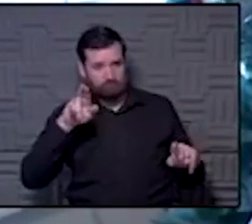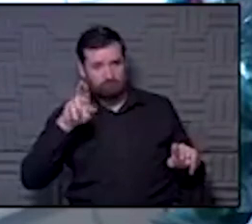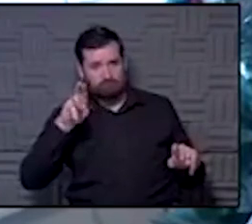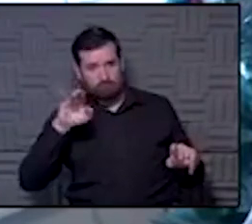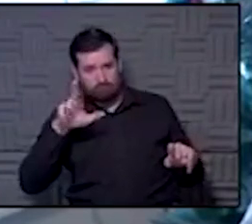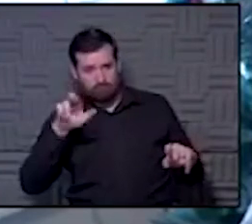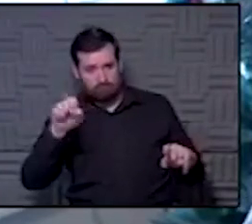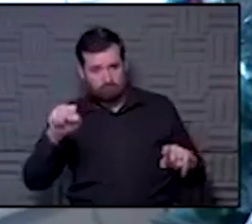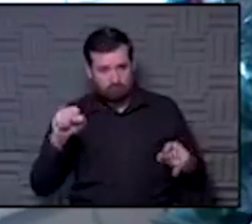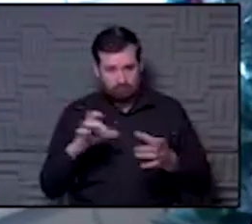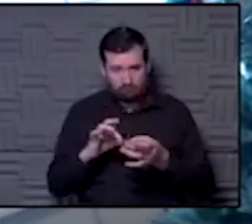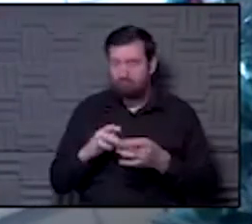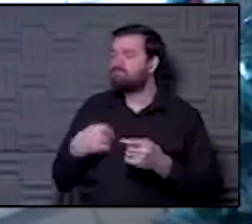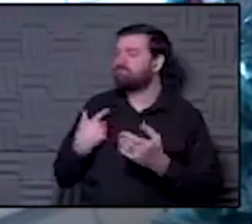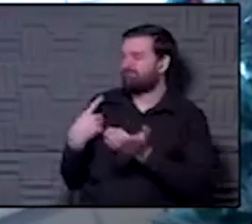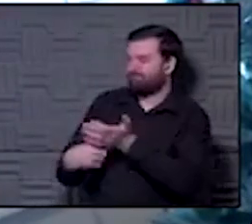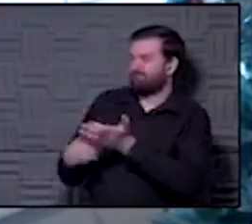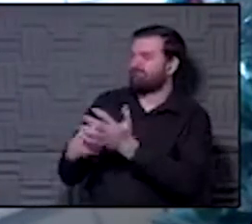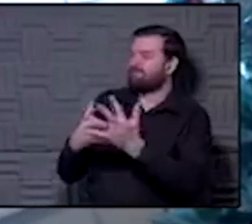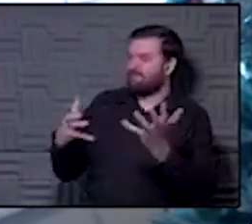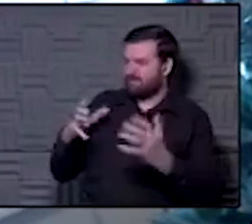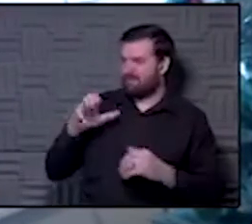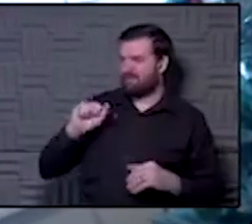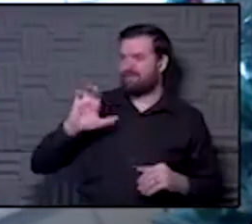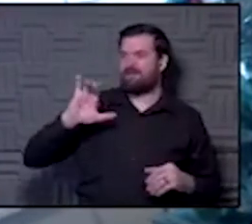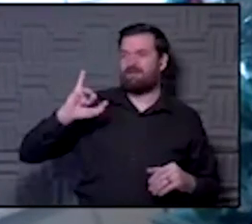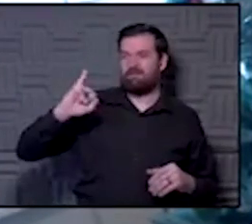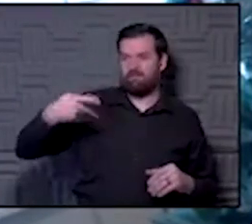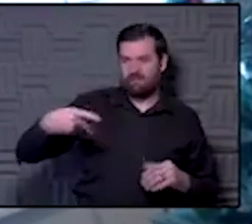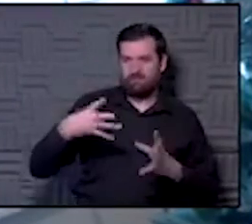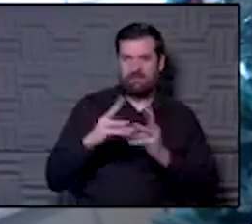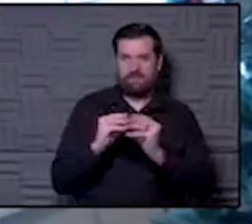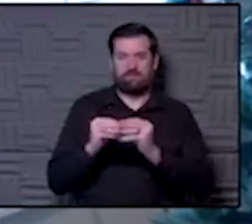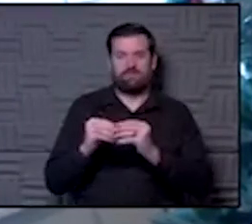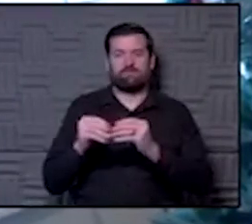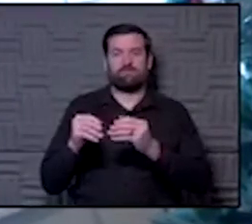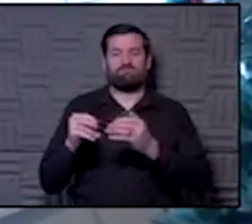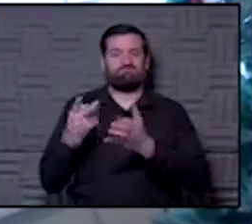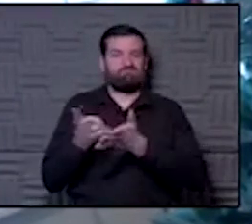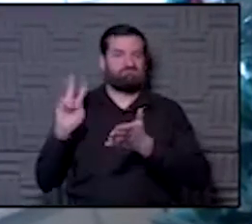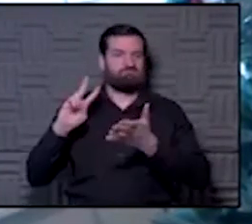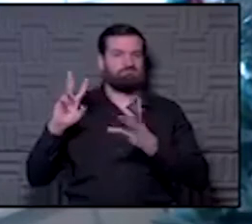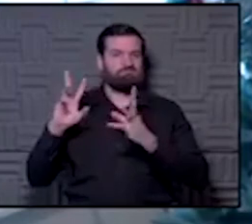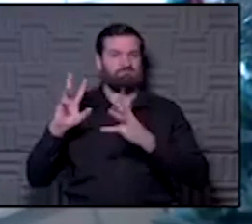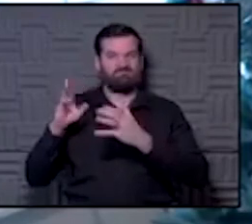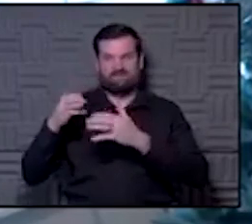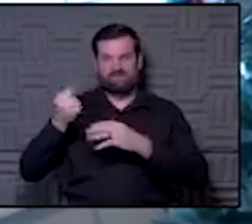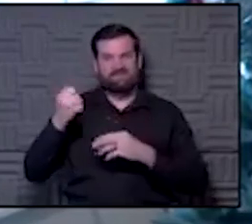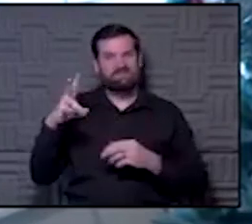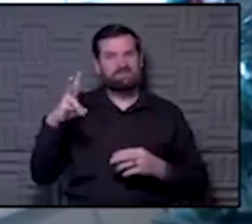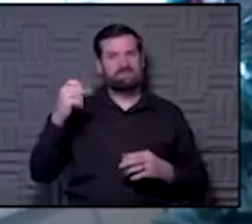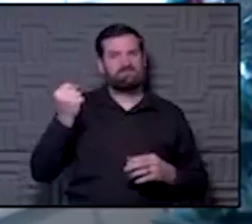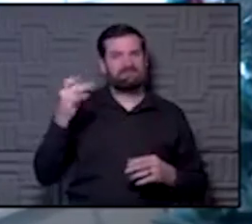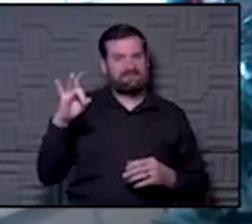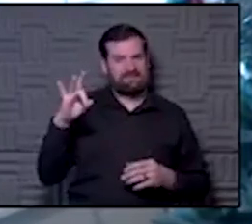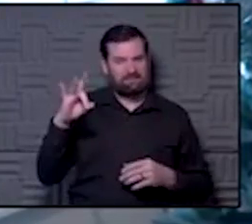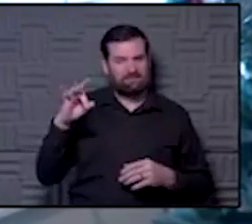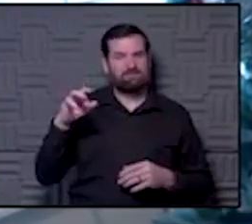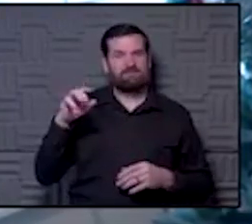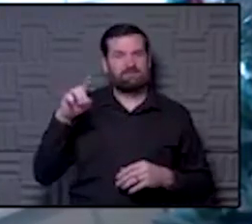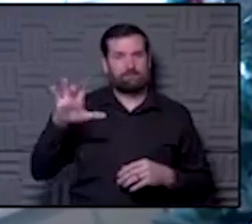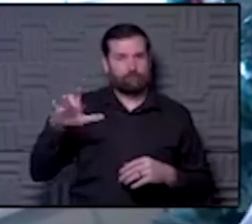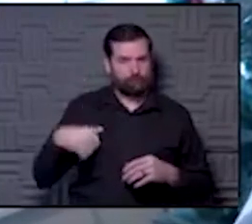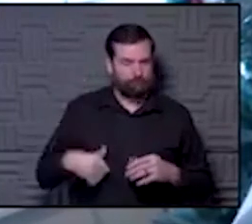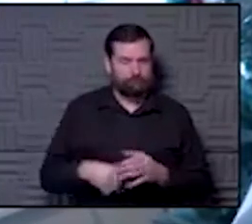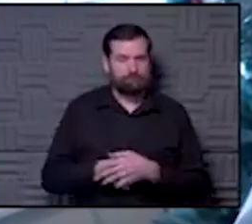Well, we talked about this quite a bit at the ACIP meeting. That was the weekend before the holidays, this 17th and 18th, I believe, were the dates. And